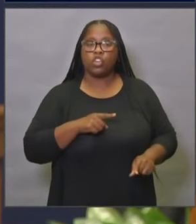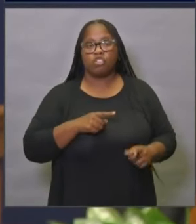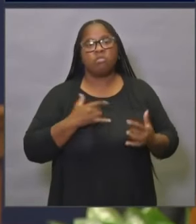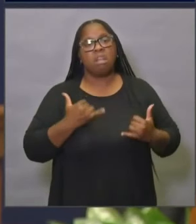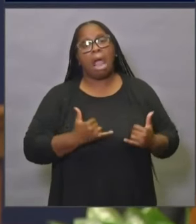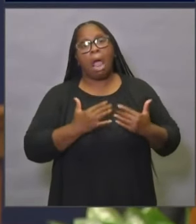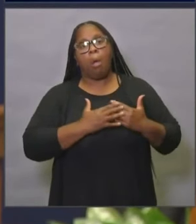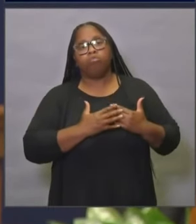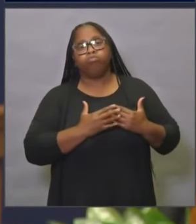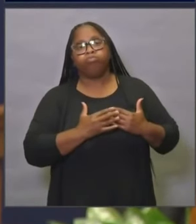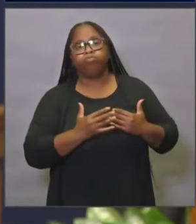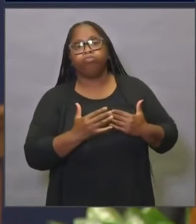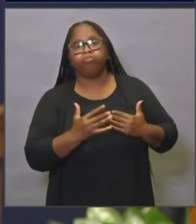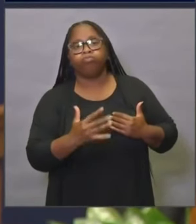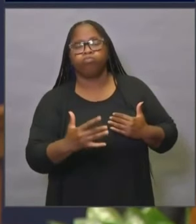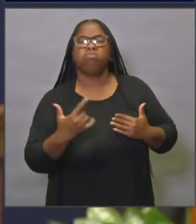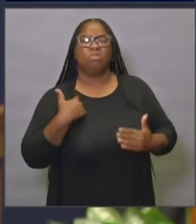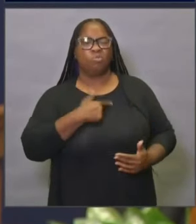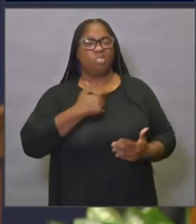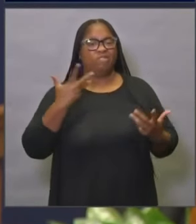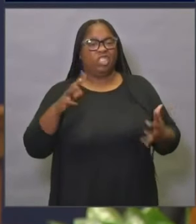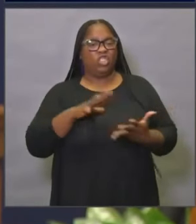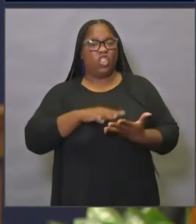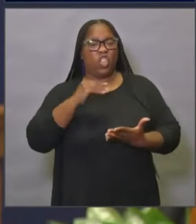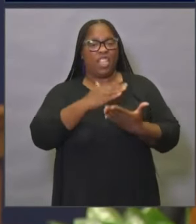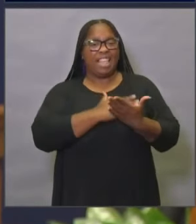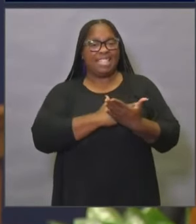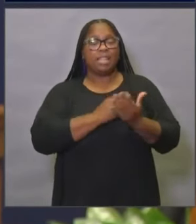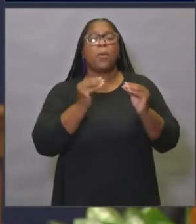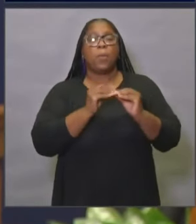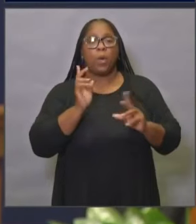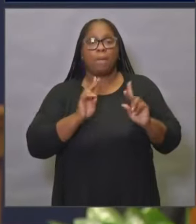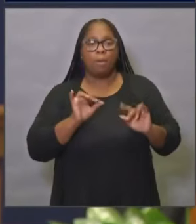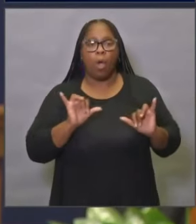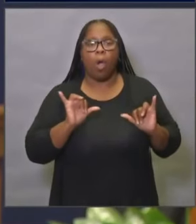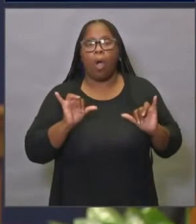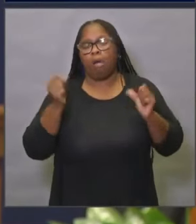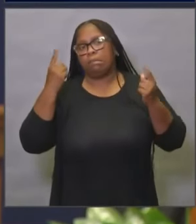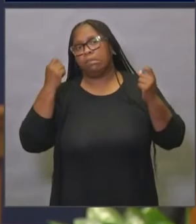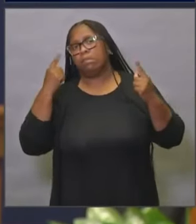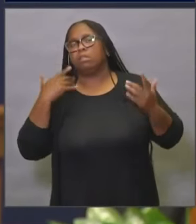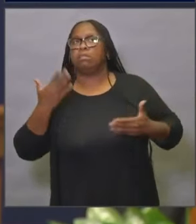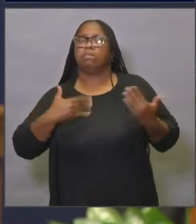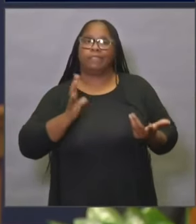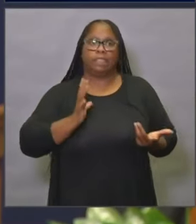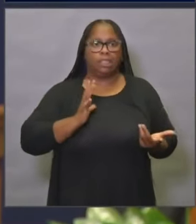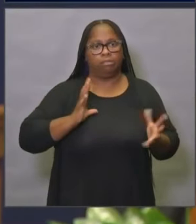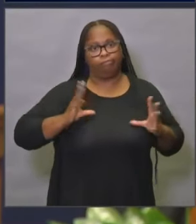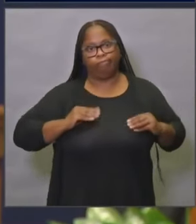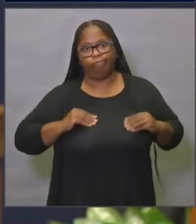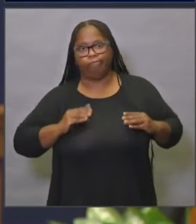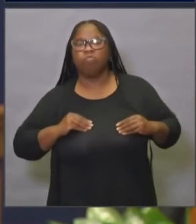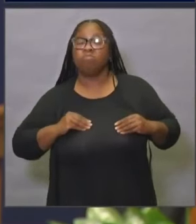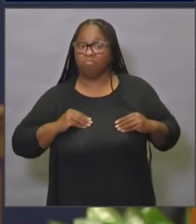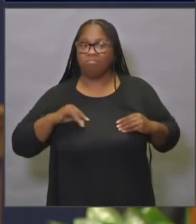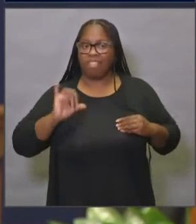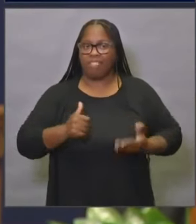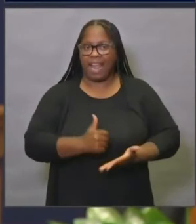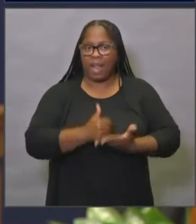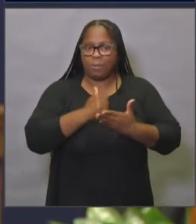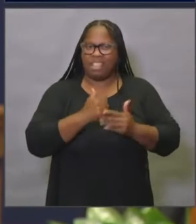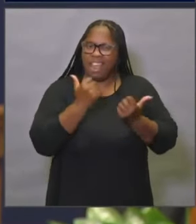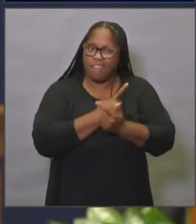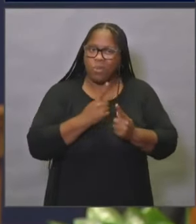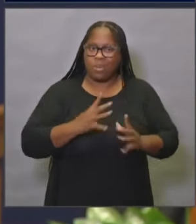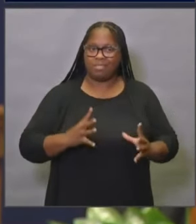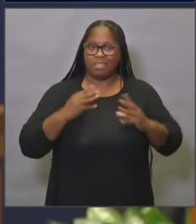you know, it has been lessons learned, and I think more people are getting it and adhering to it, and that has been helpful. And that's what we do as a community, everybody taking, doing